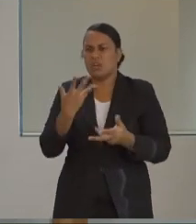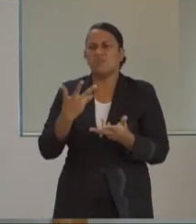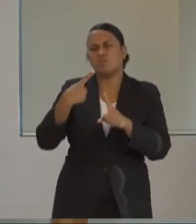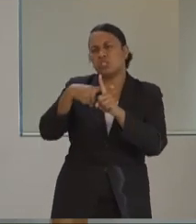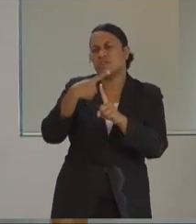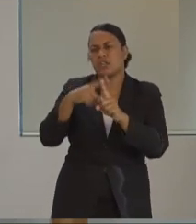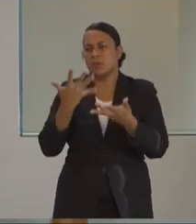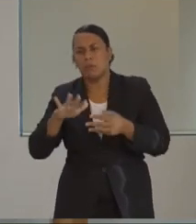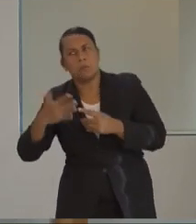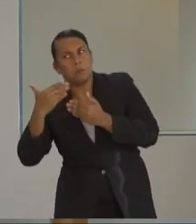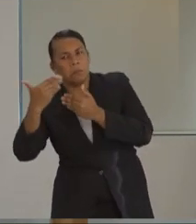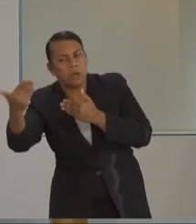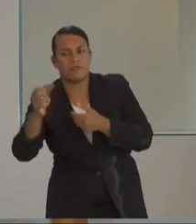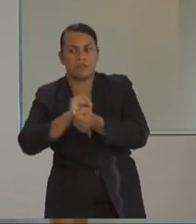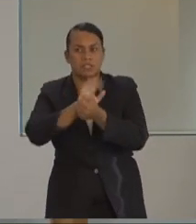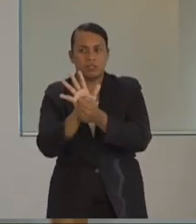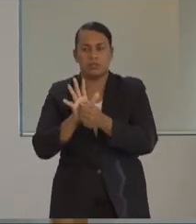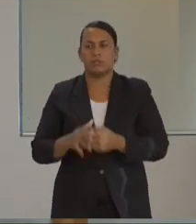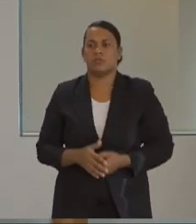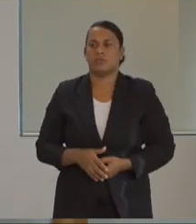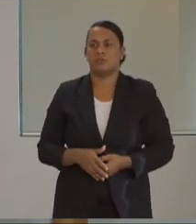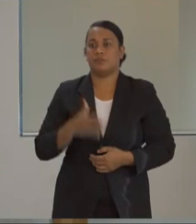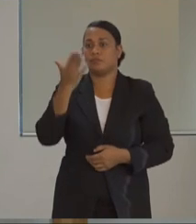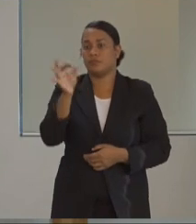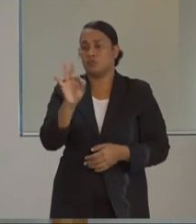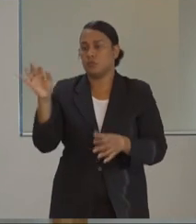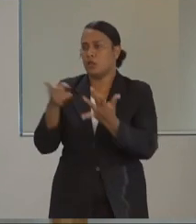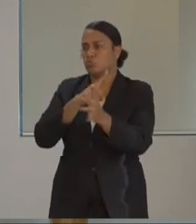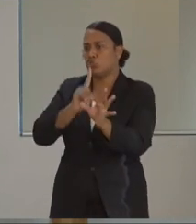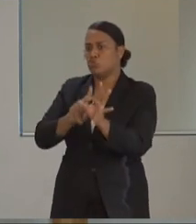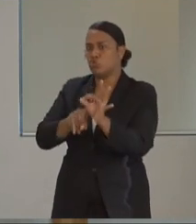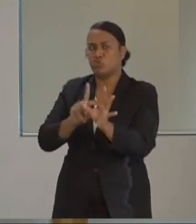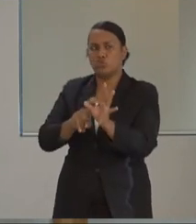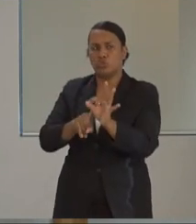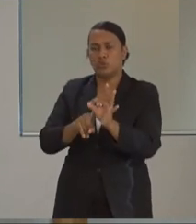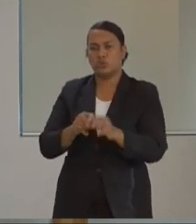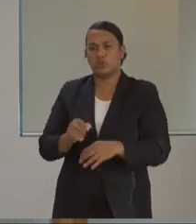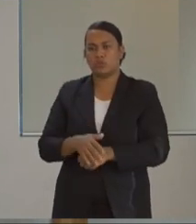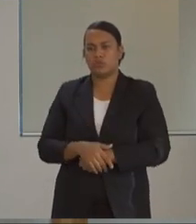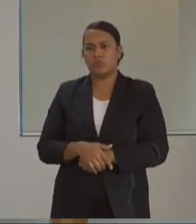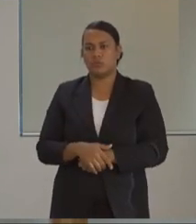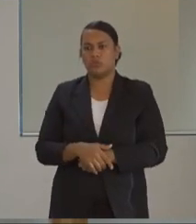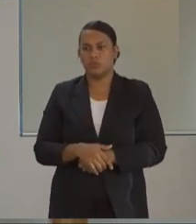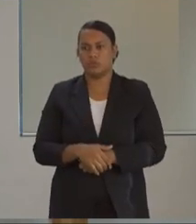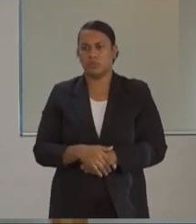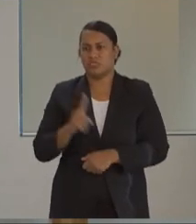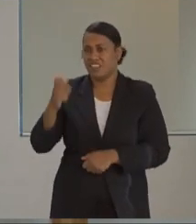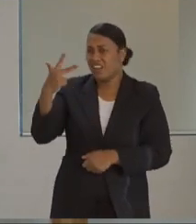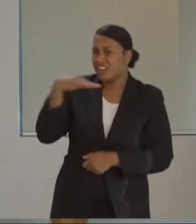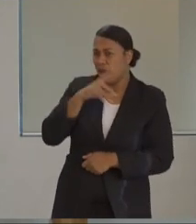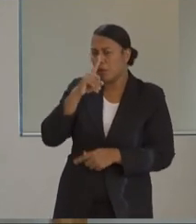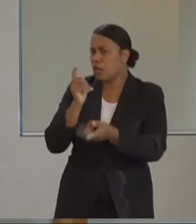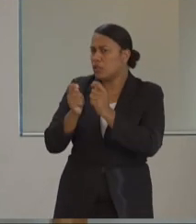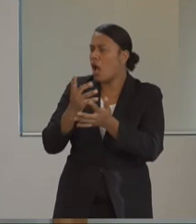Any other questions? Minister, you mentioned that you've already conducted 800 tests. How many people are we looking at to